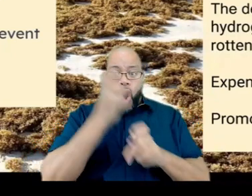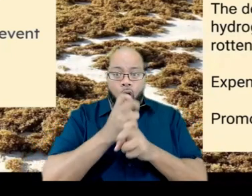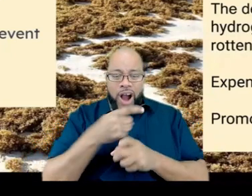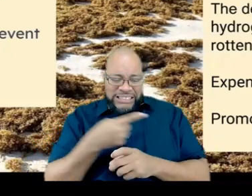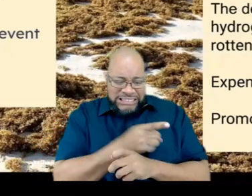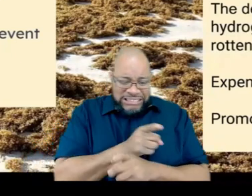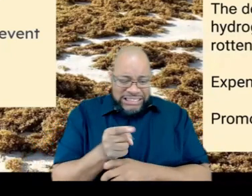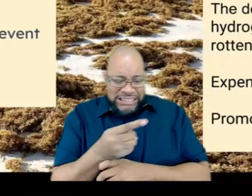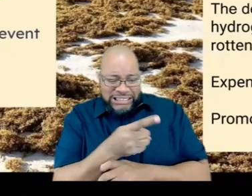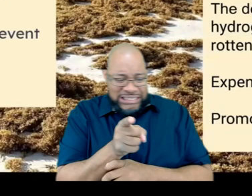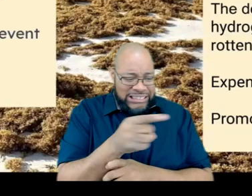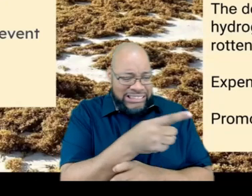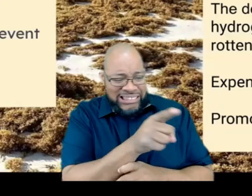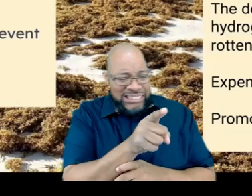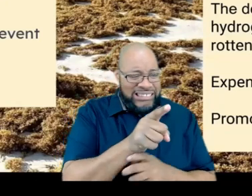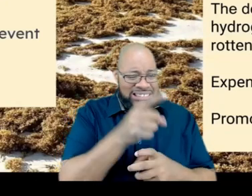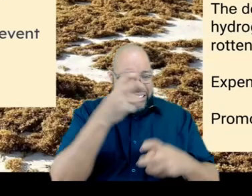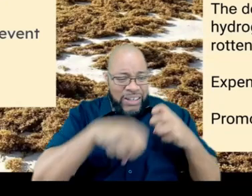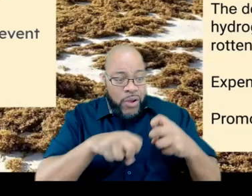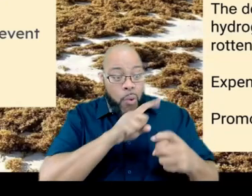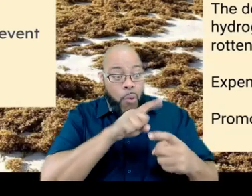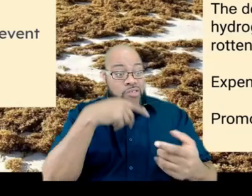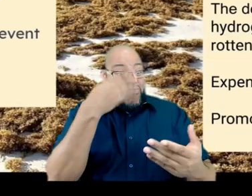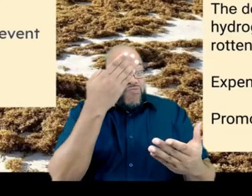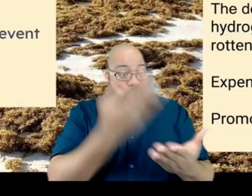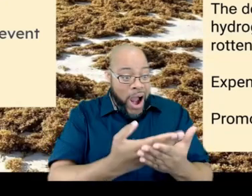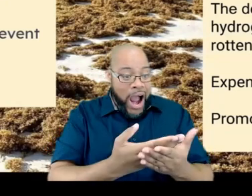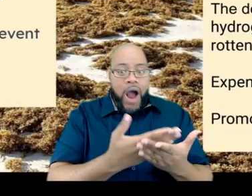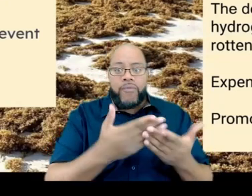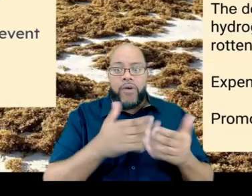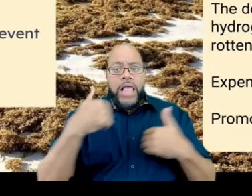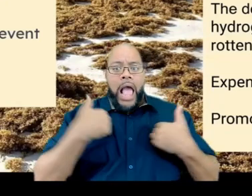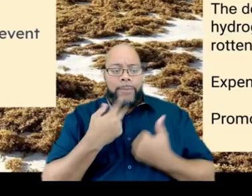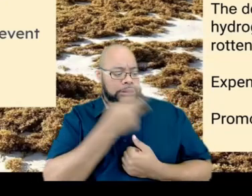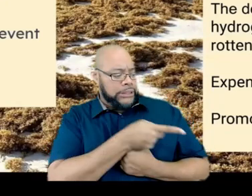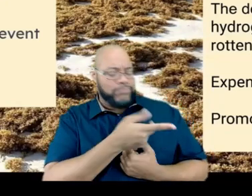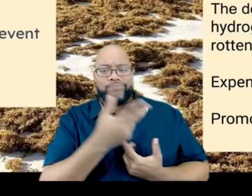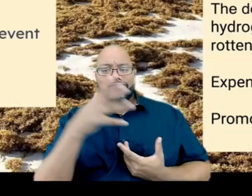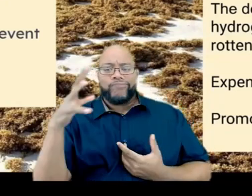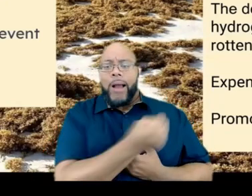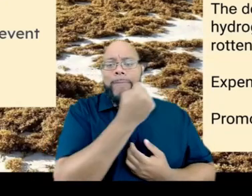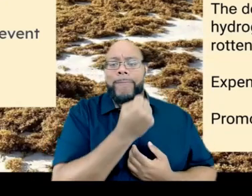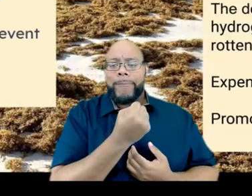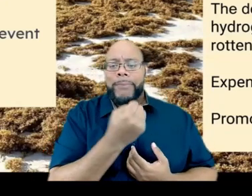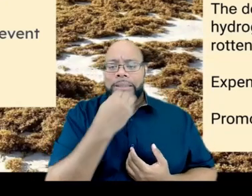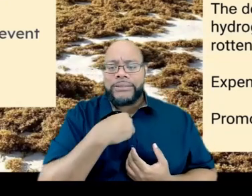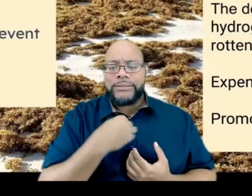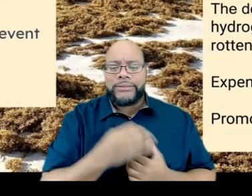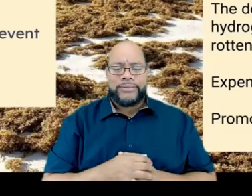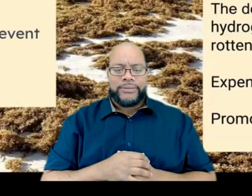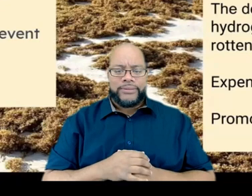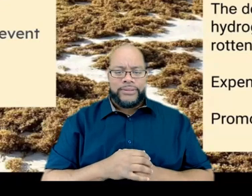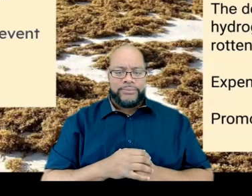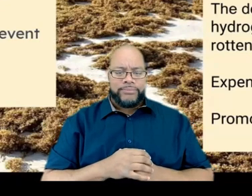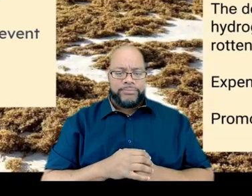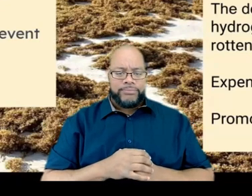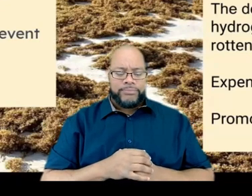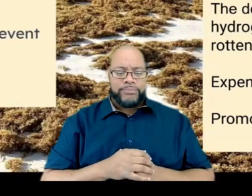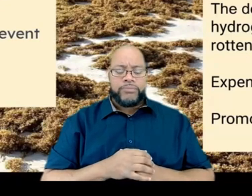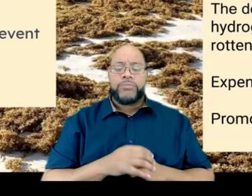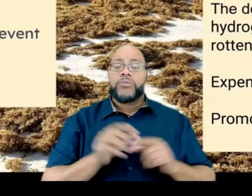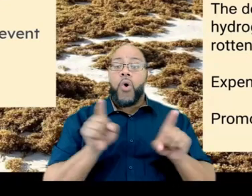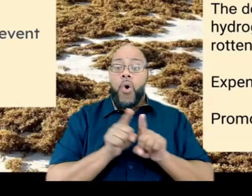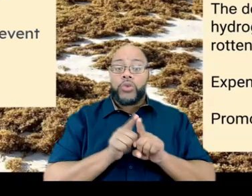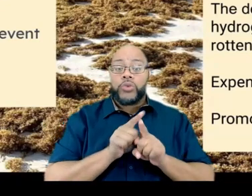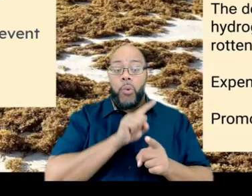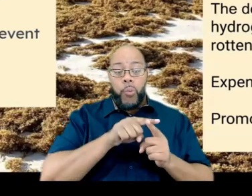there. And by the time they get there, you know, a predator might have snatched them up already. And also, once